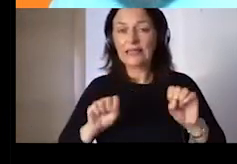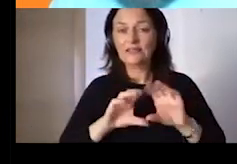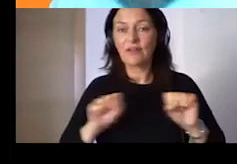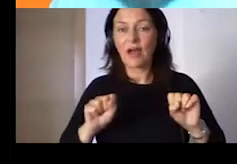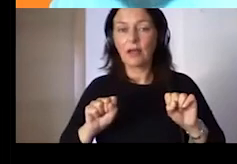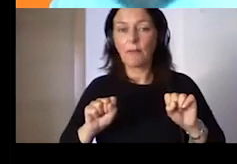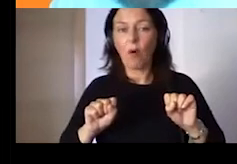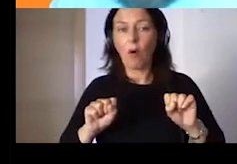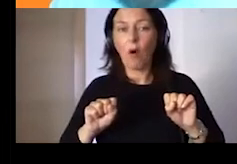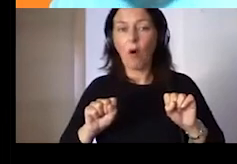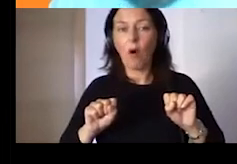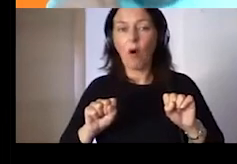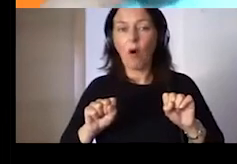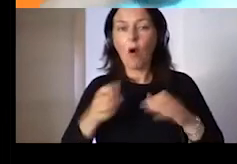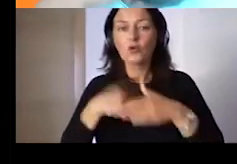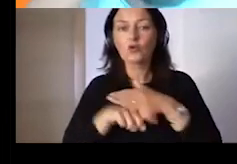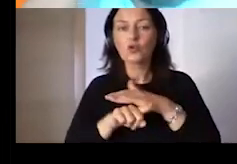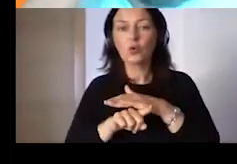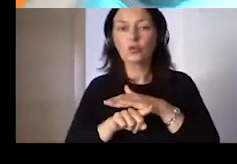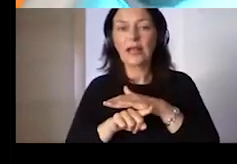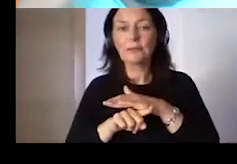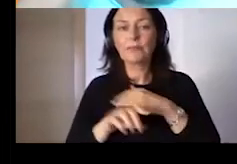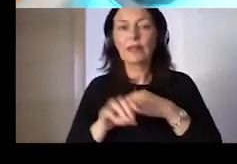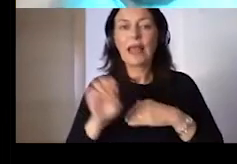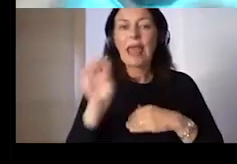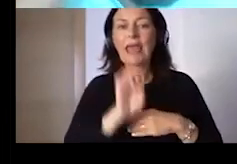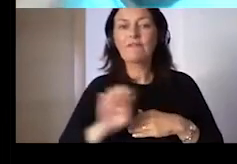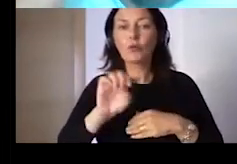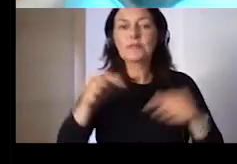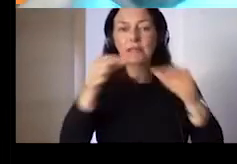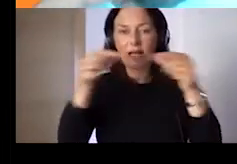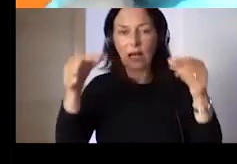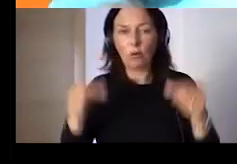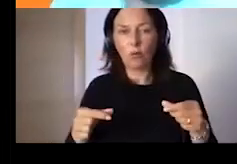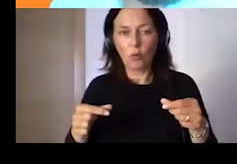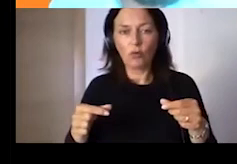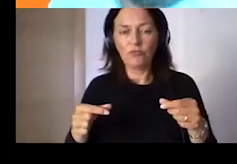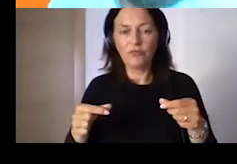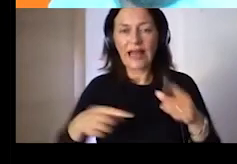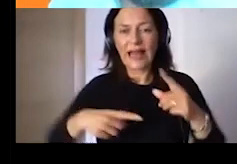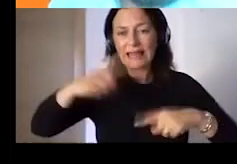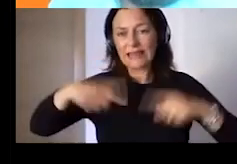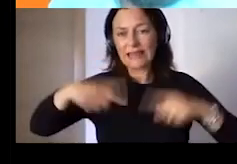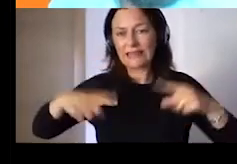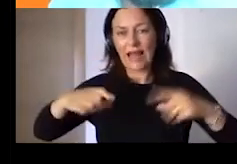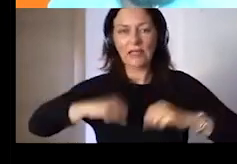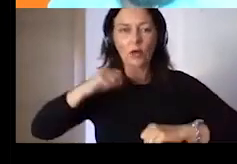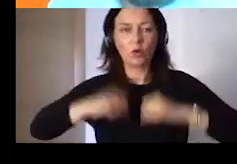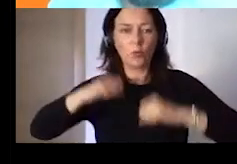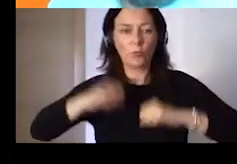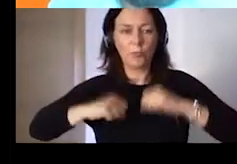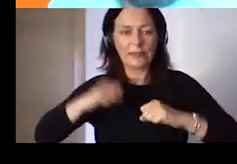framework, DIGICOM, which sets these five areas of competencies